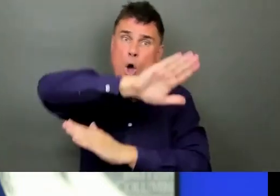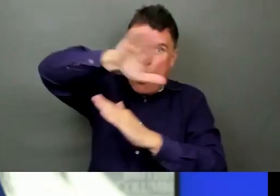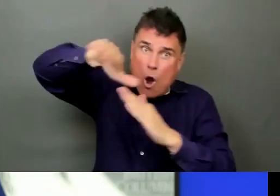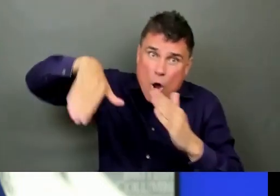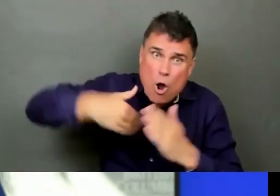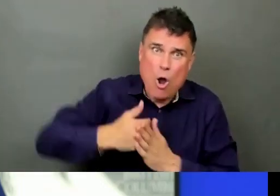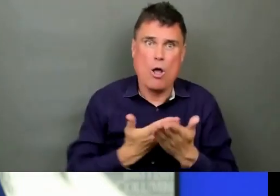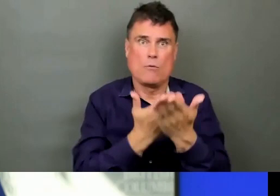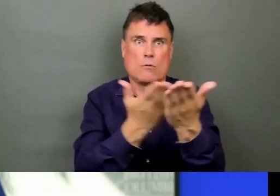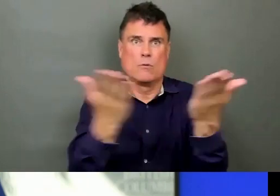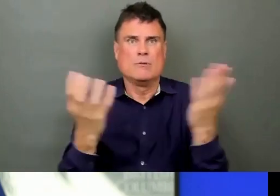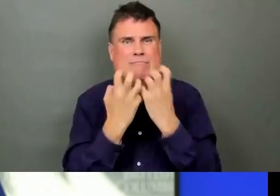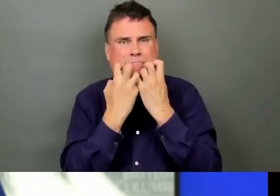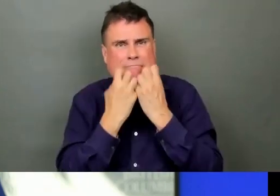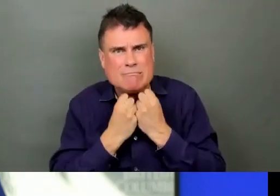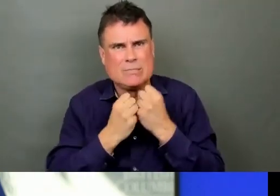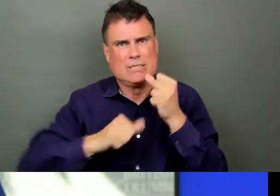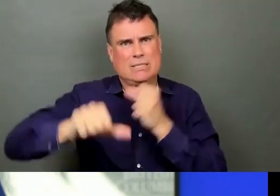Rob, did you have a follow-up?